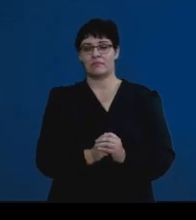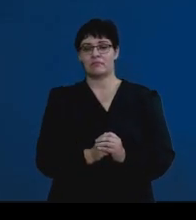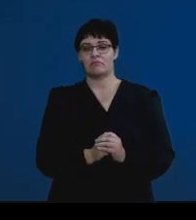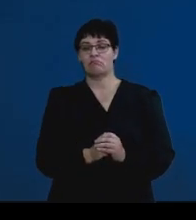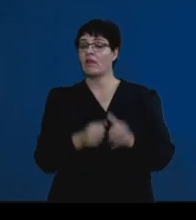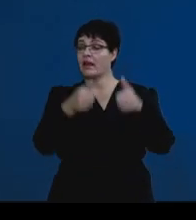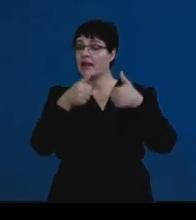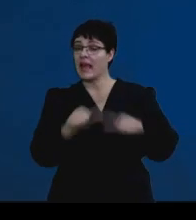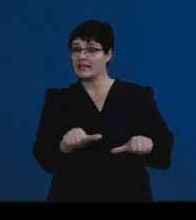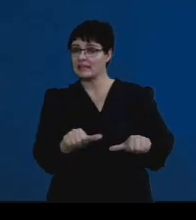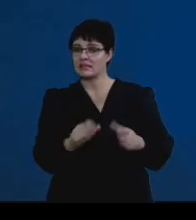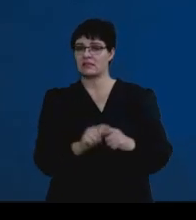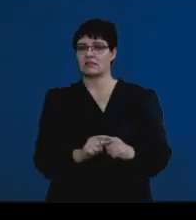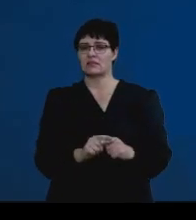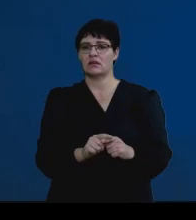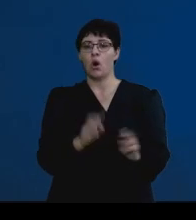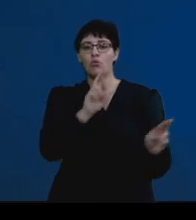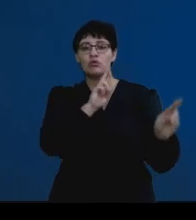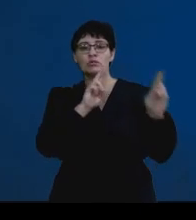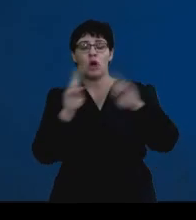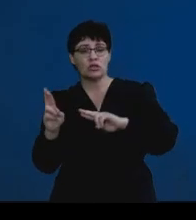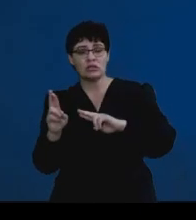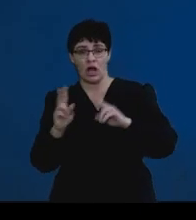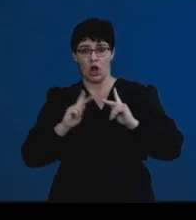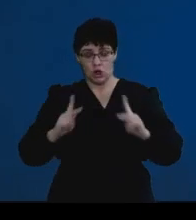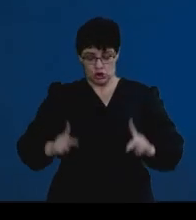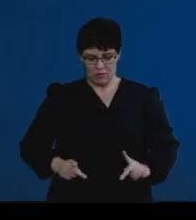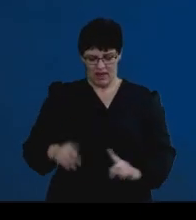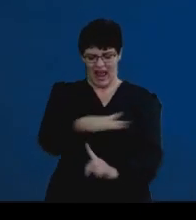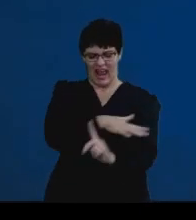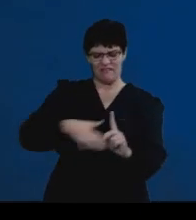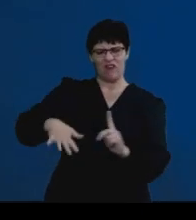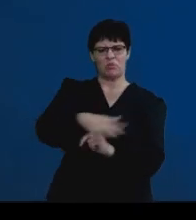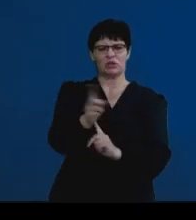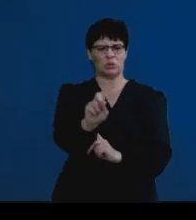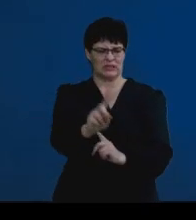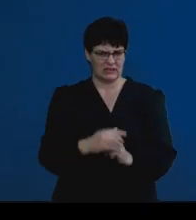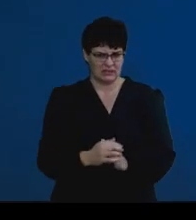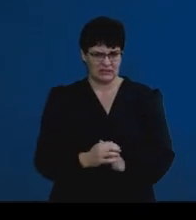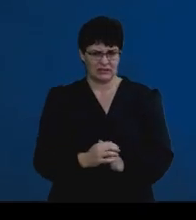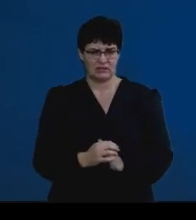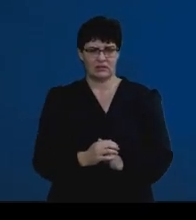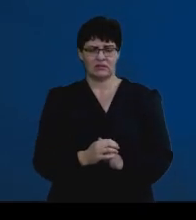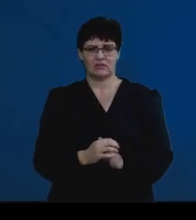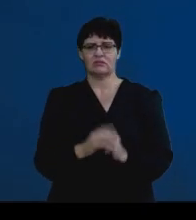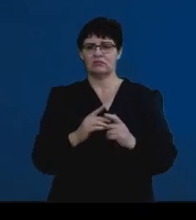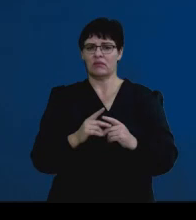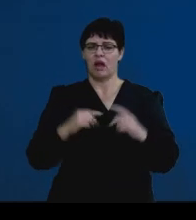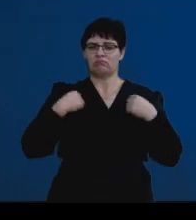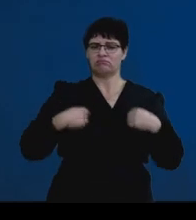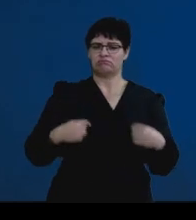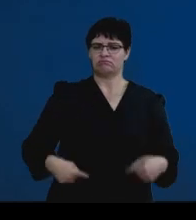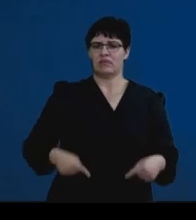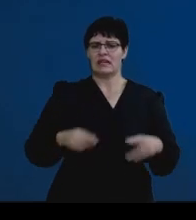in this paper is the response of humans to the environment. And this talks about the nervous system,